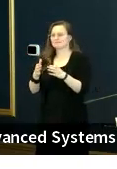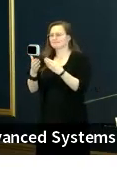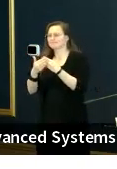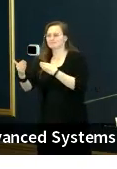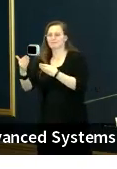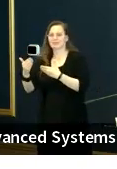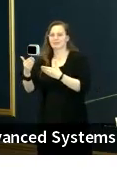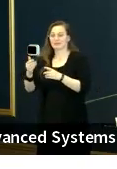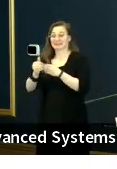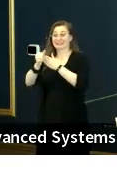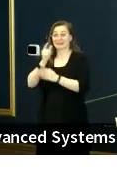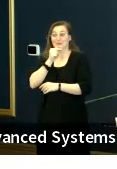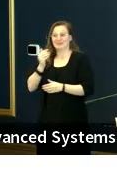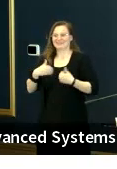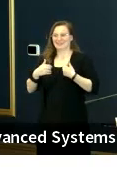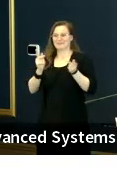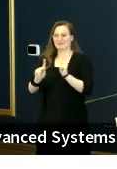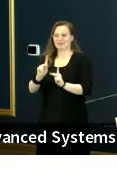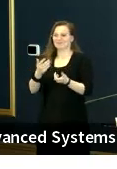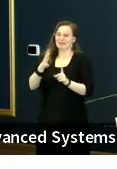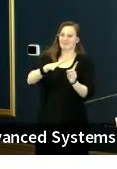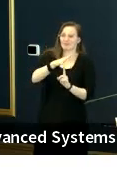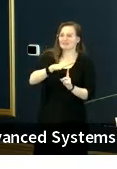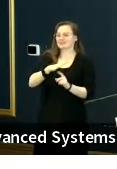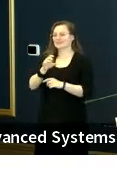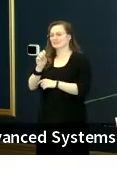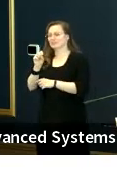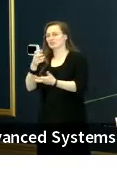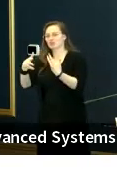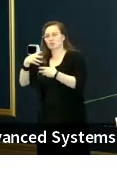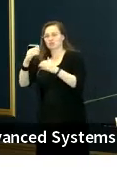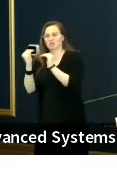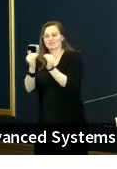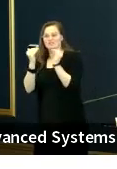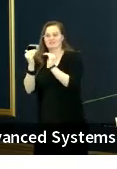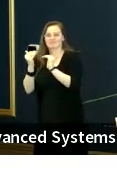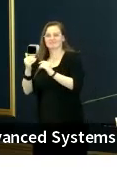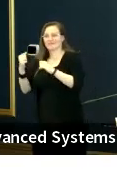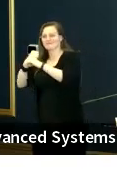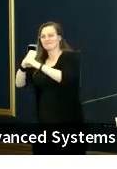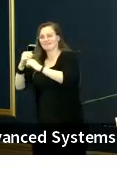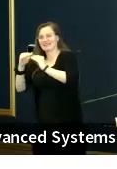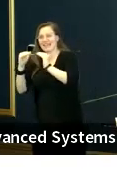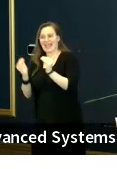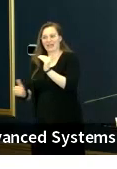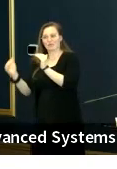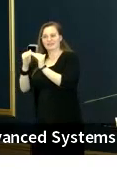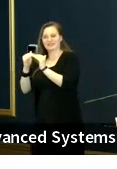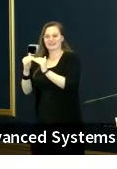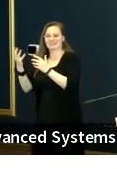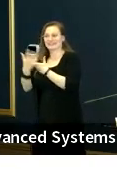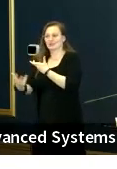environment, whether it's social justice, fighting for equity, inclusivity,